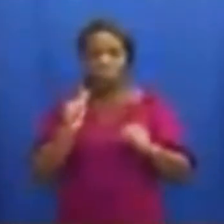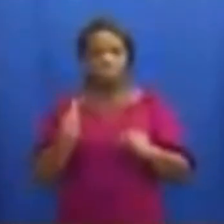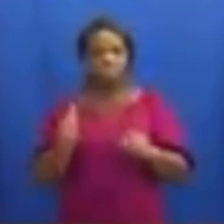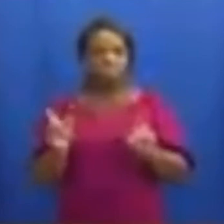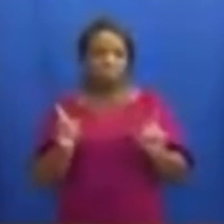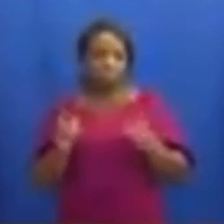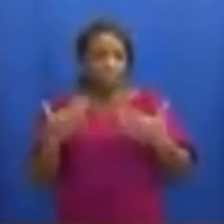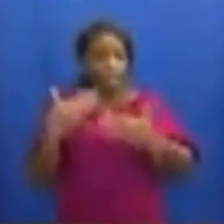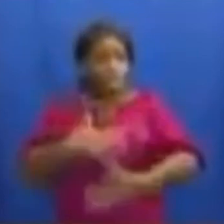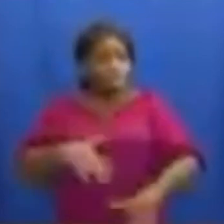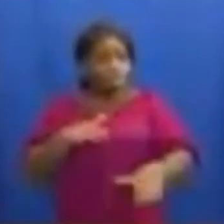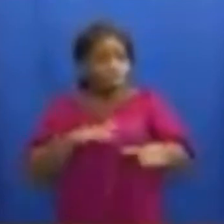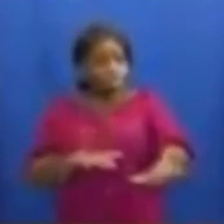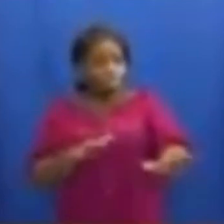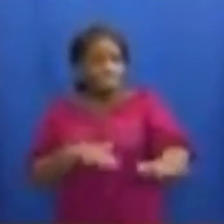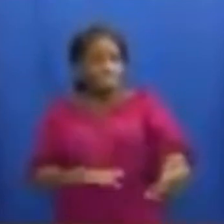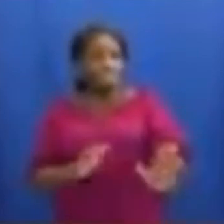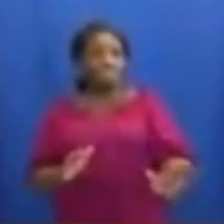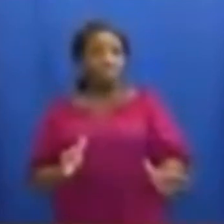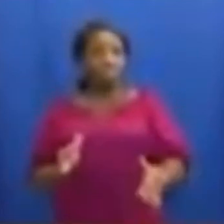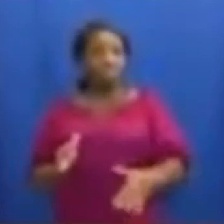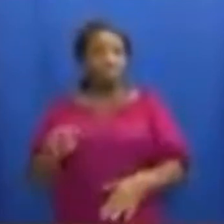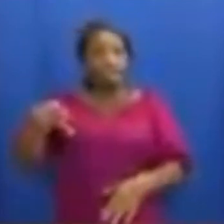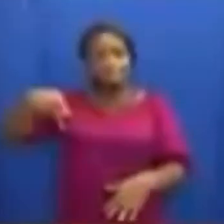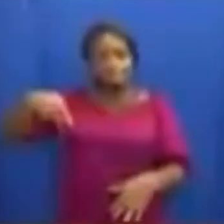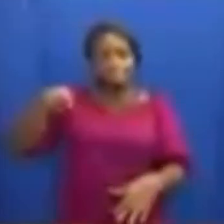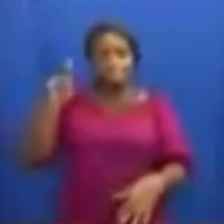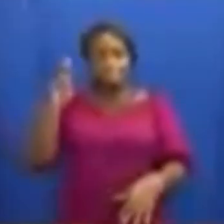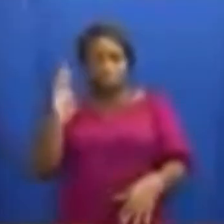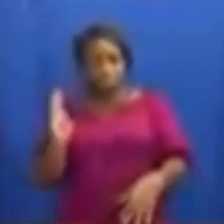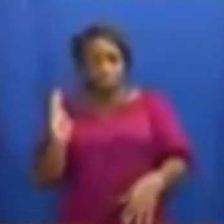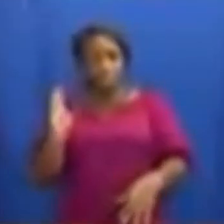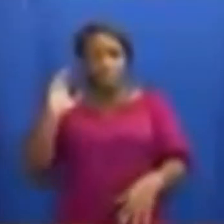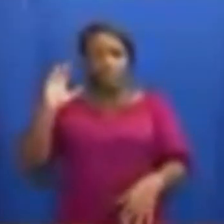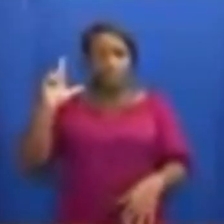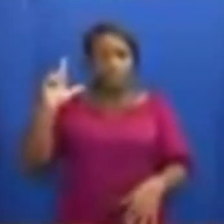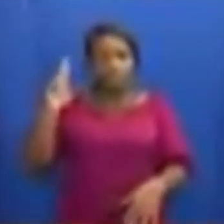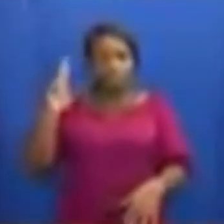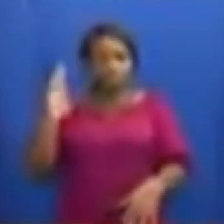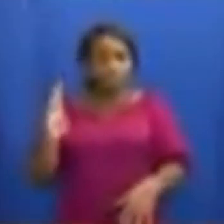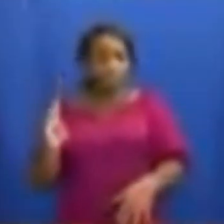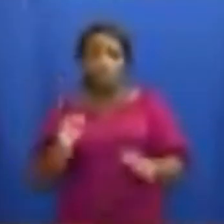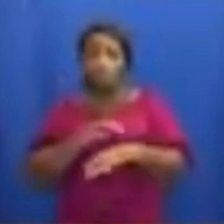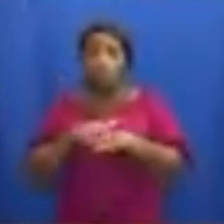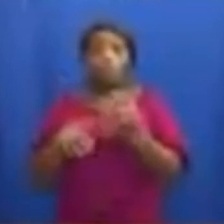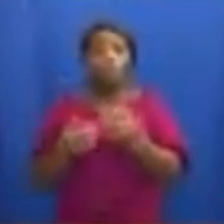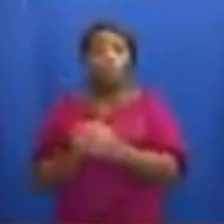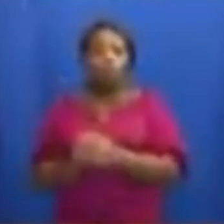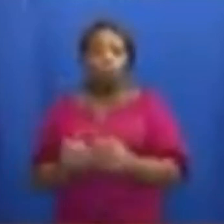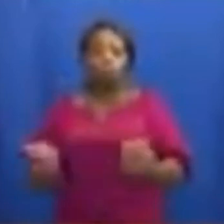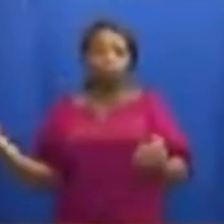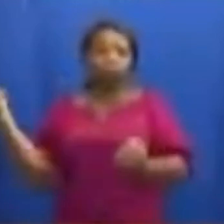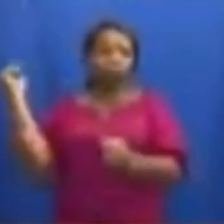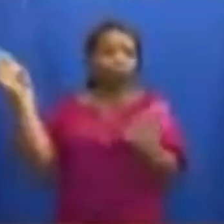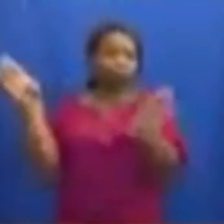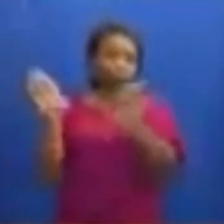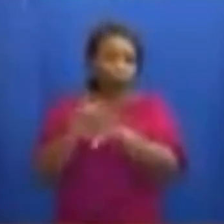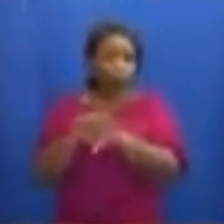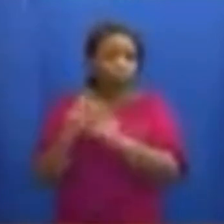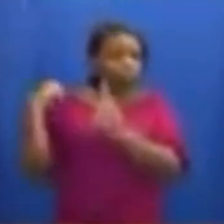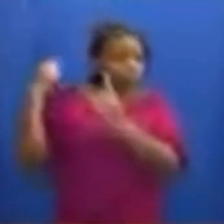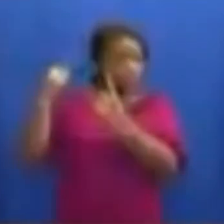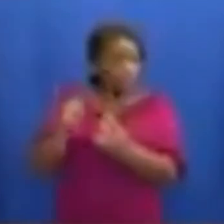Beaches, pubs, cinemas and nightclubs are still to remain closed until further notice.